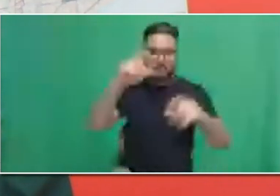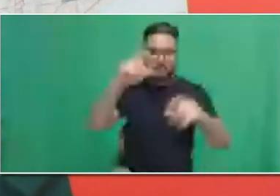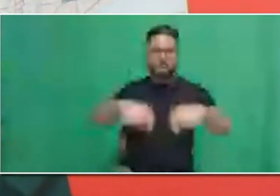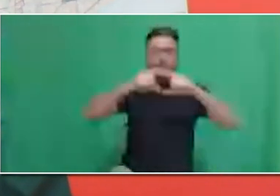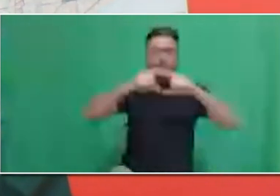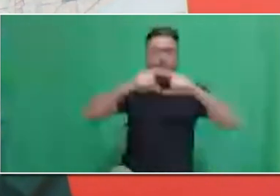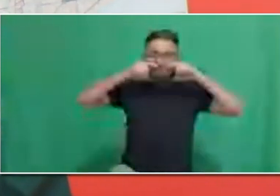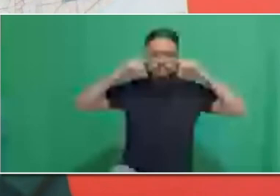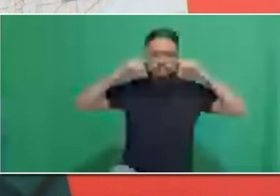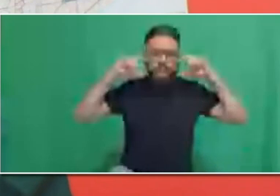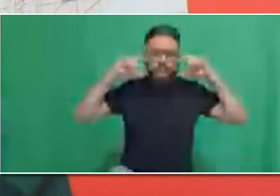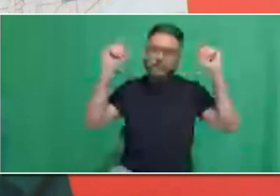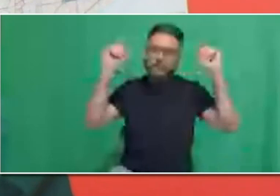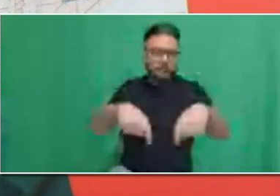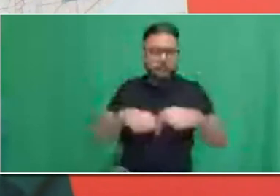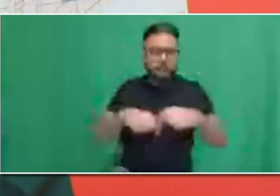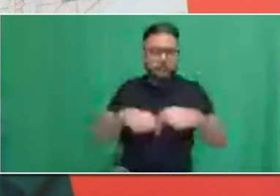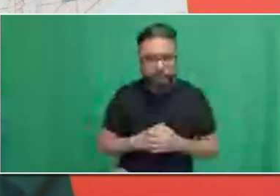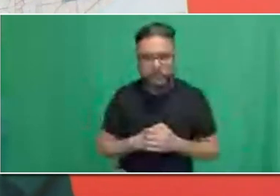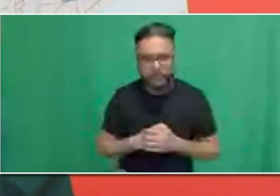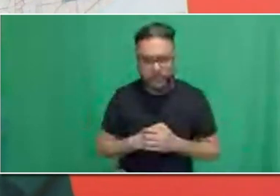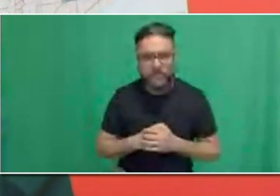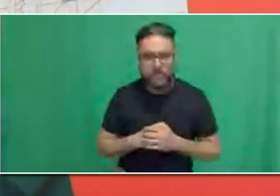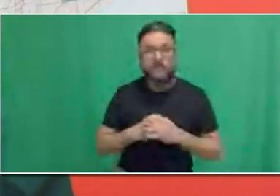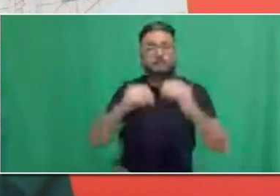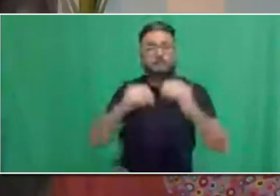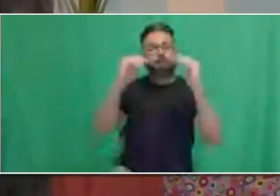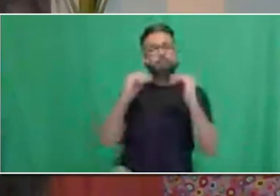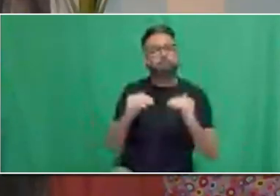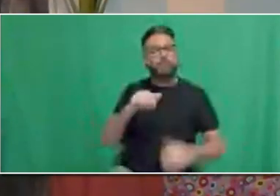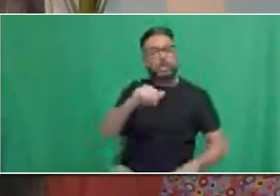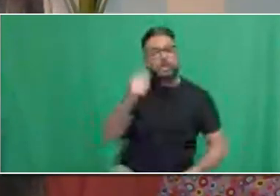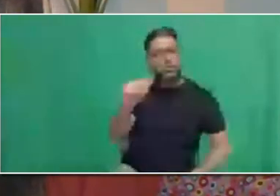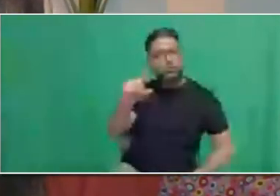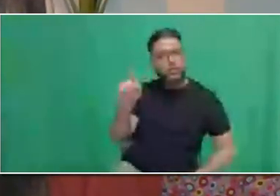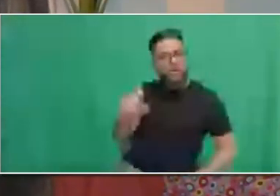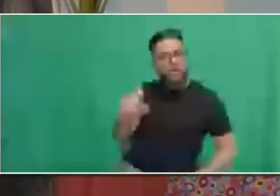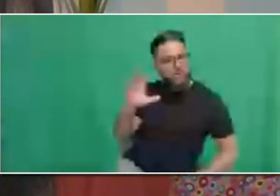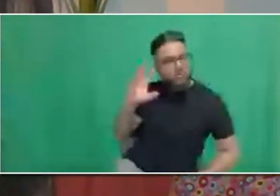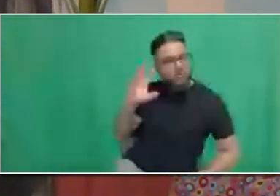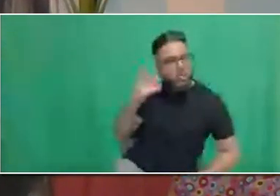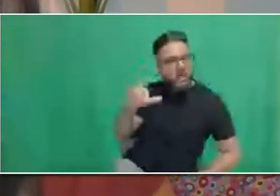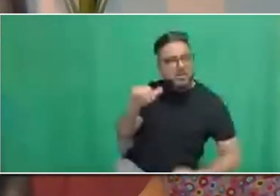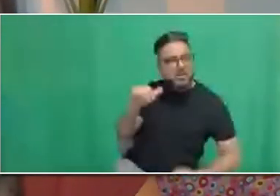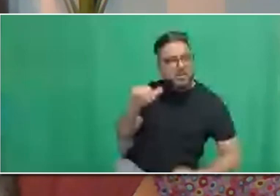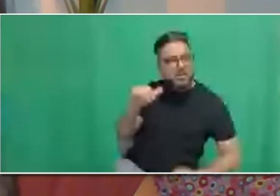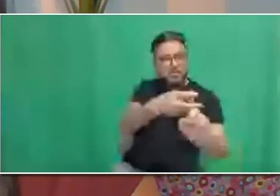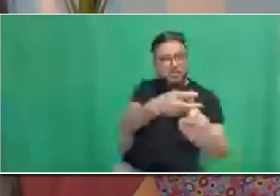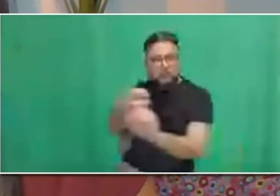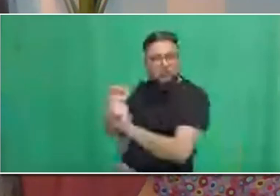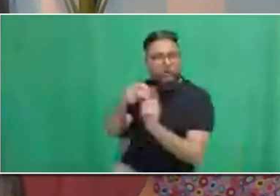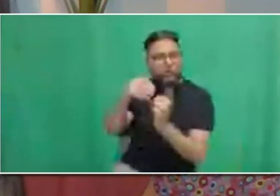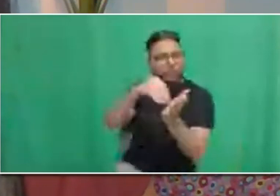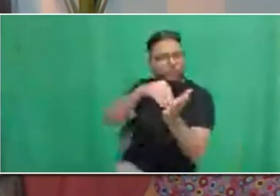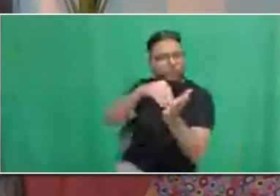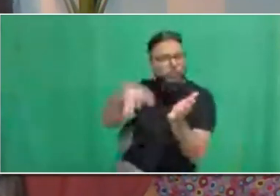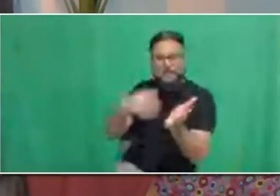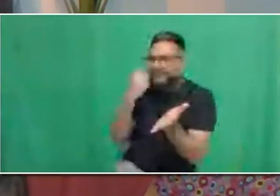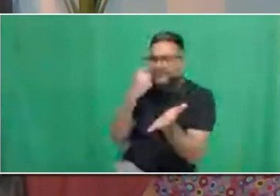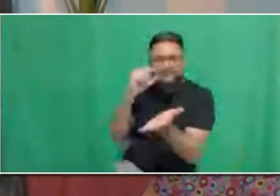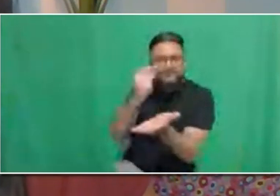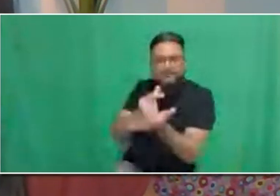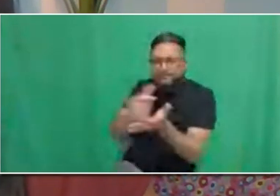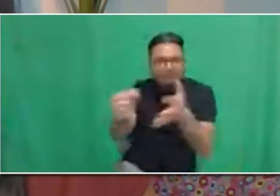hiring students and new graduates? Maria, can you take this question? Sure, no problem. The